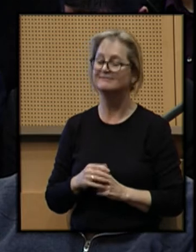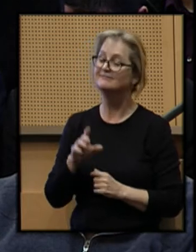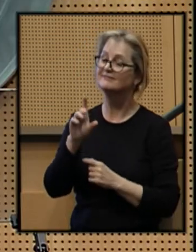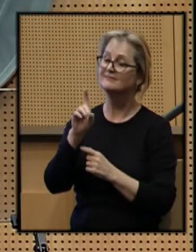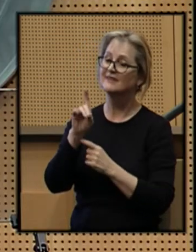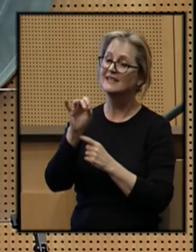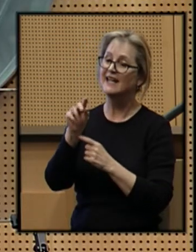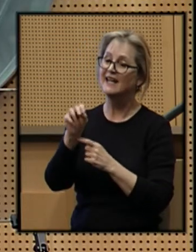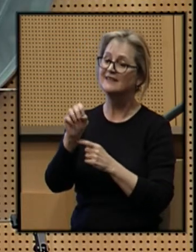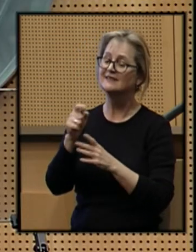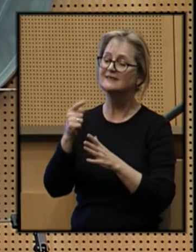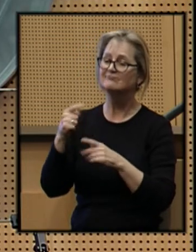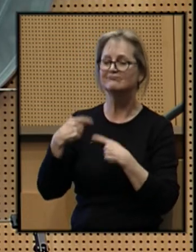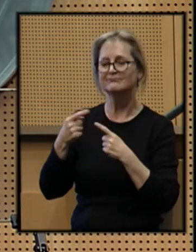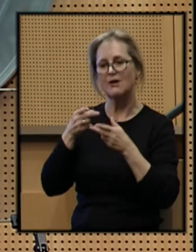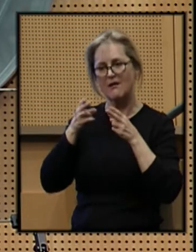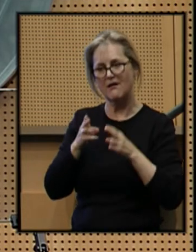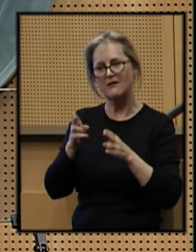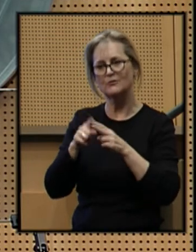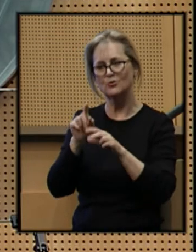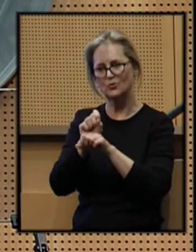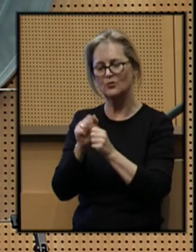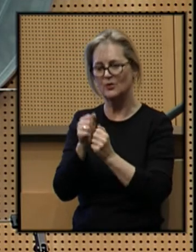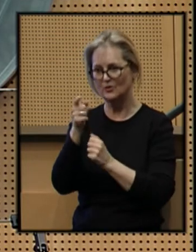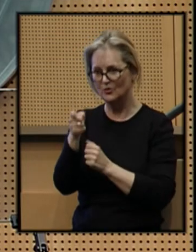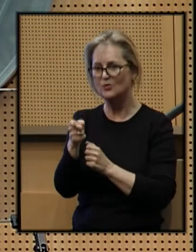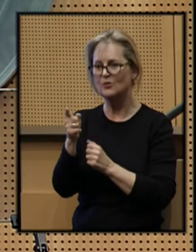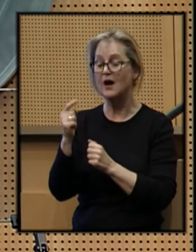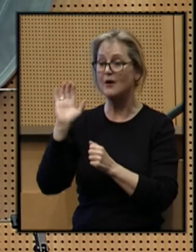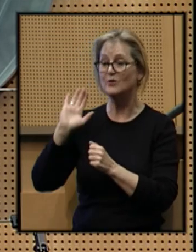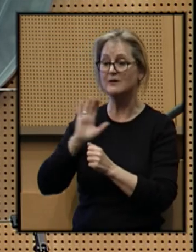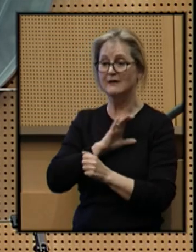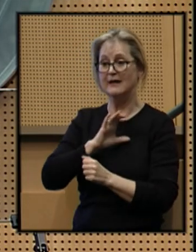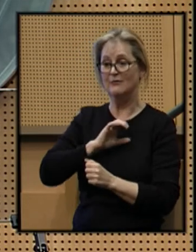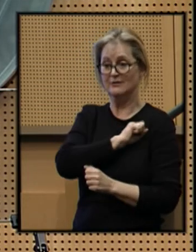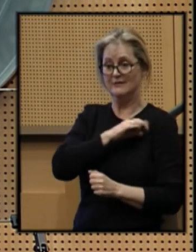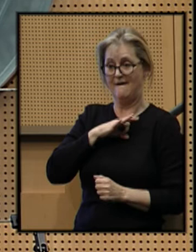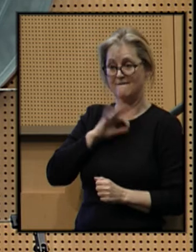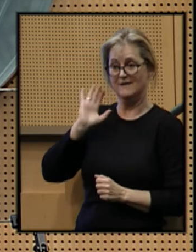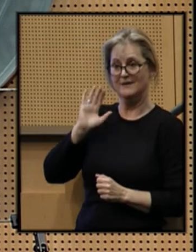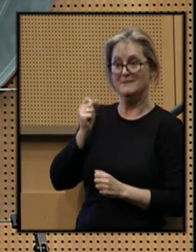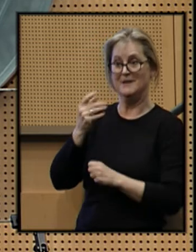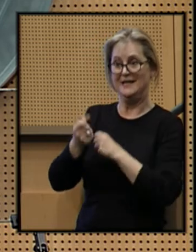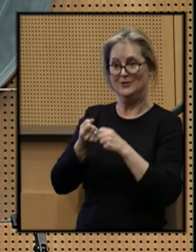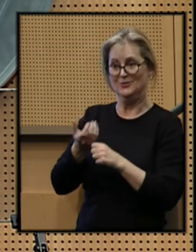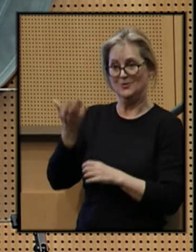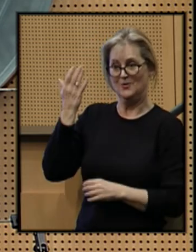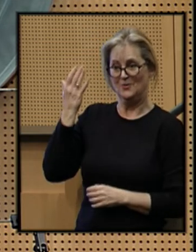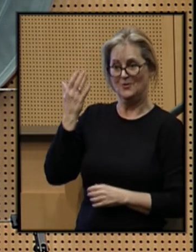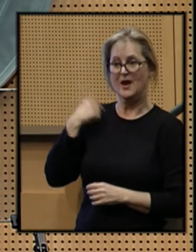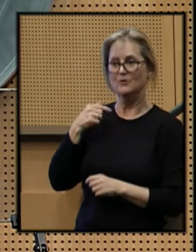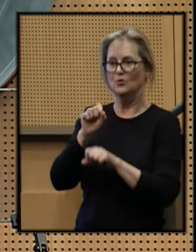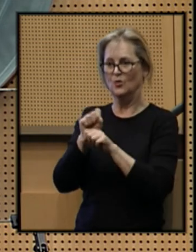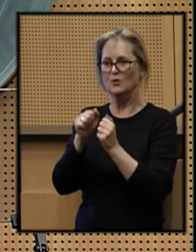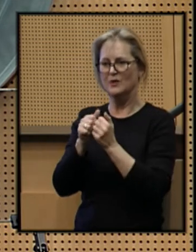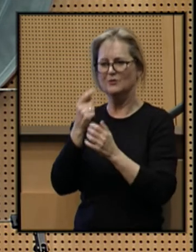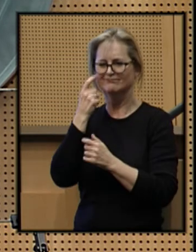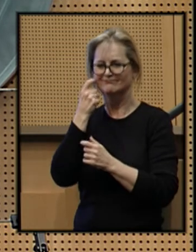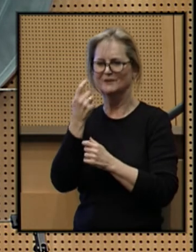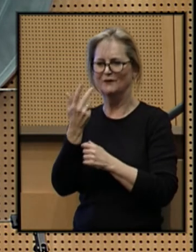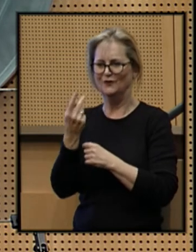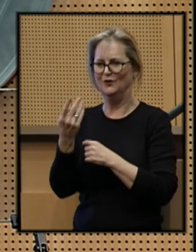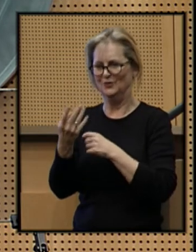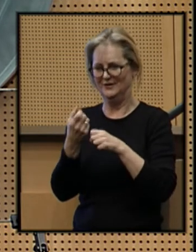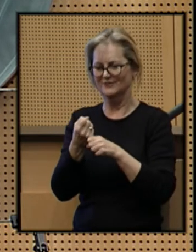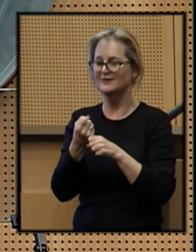Dianne, it has been an honor to work with you when I was on council staff many years ago and to work with you these last two